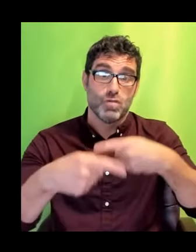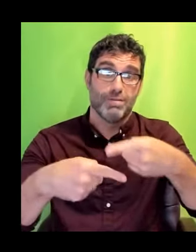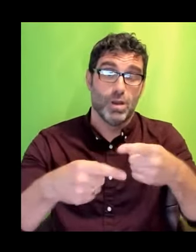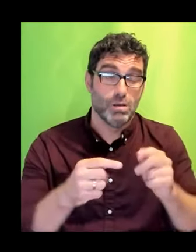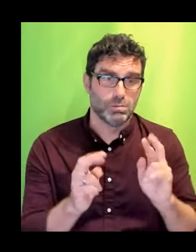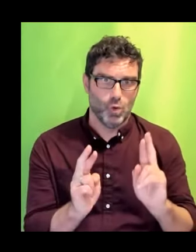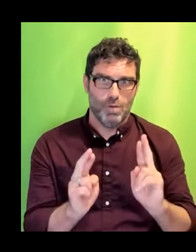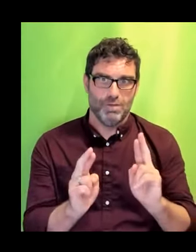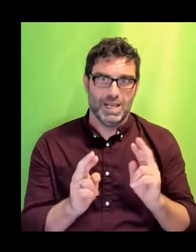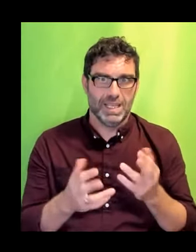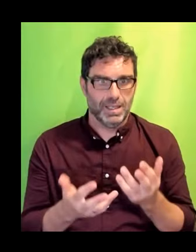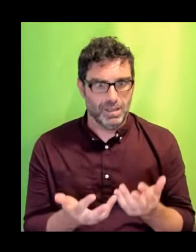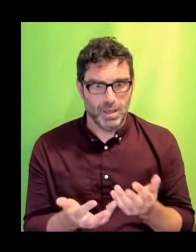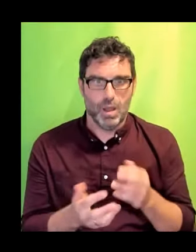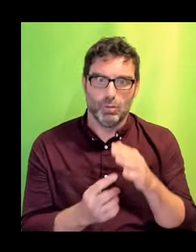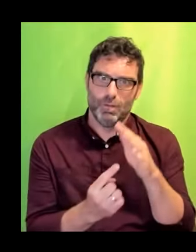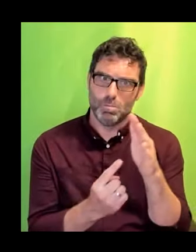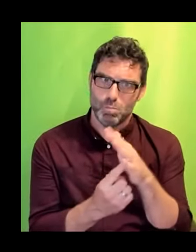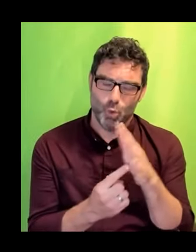the type of stories we tell.